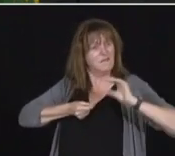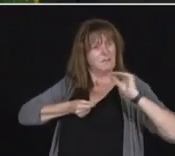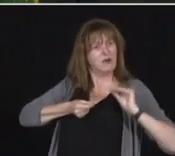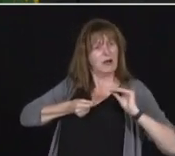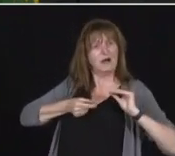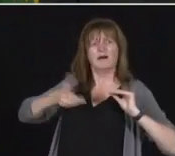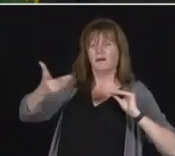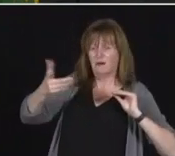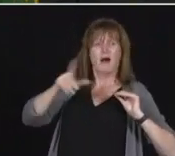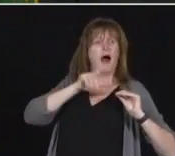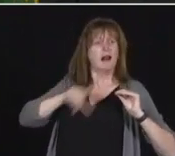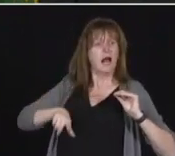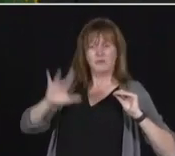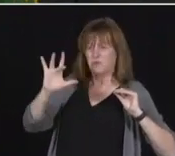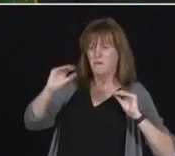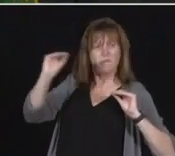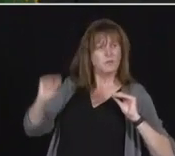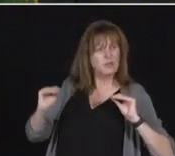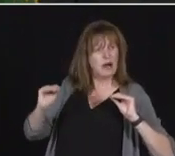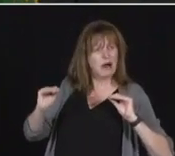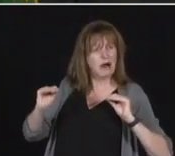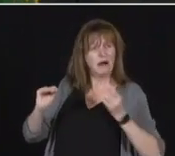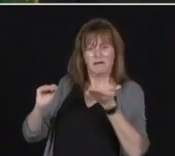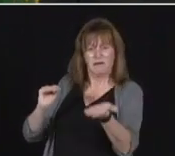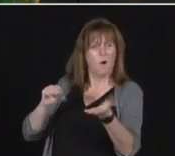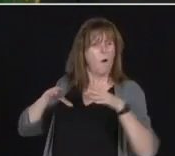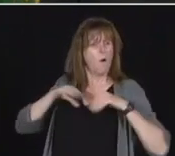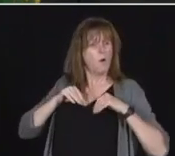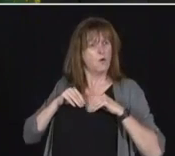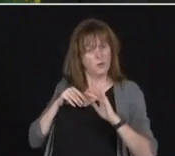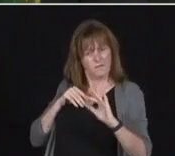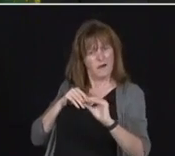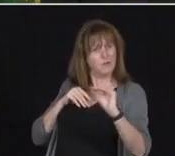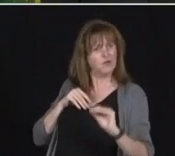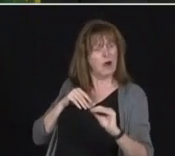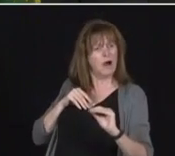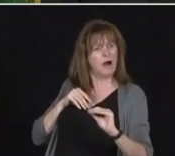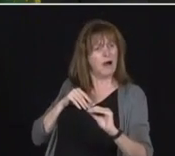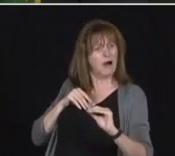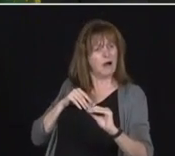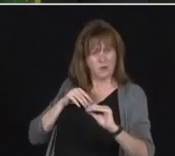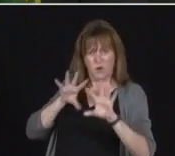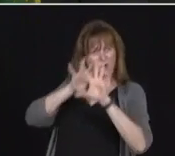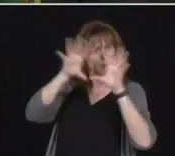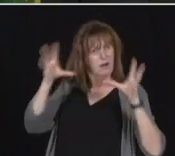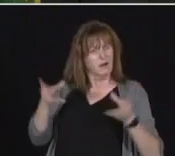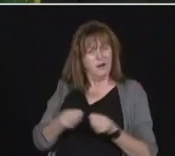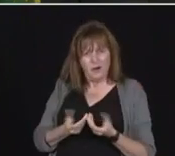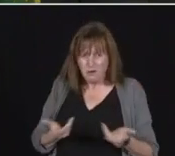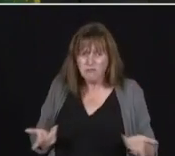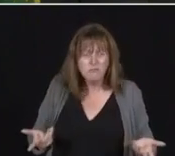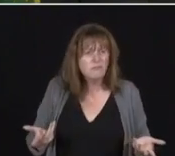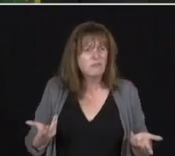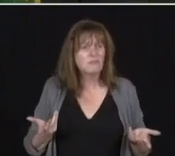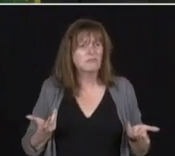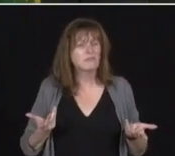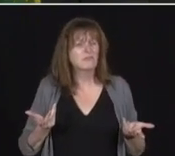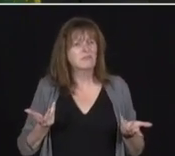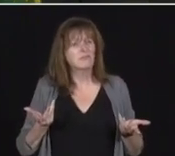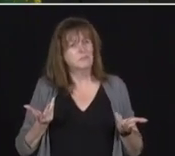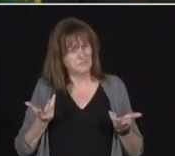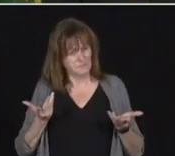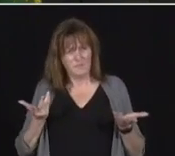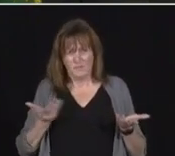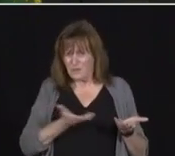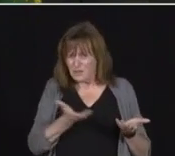be asked to pay the 25%. And the tenant would be asked to pay 25%. And they're just refusing to